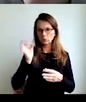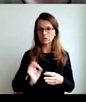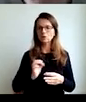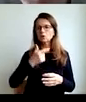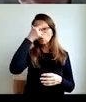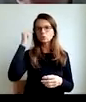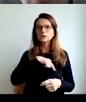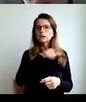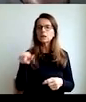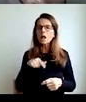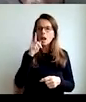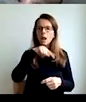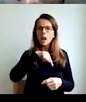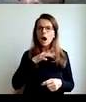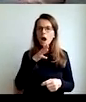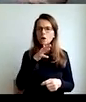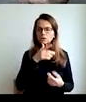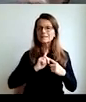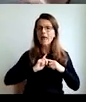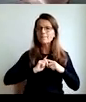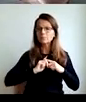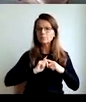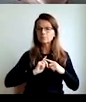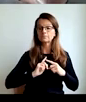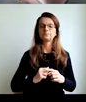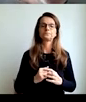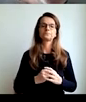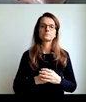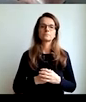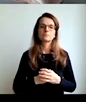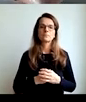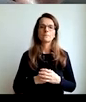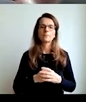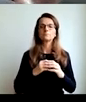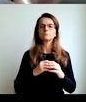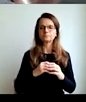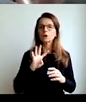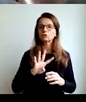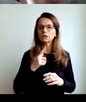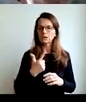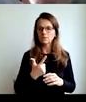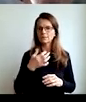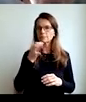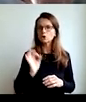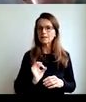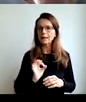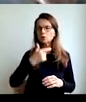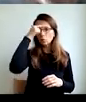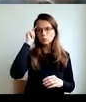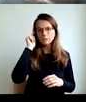And 63% of people lie themselves. And now pay attention. 24